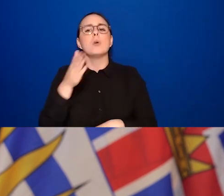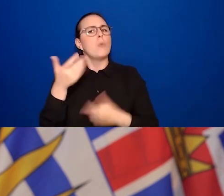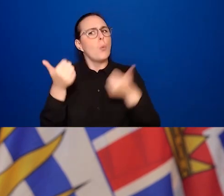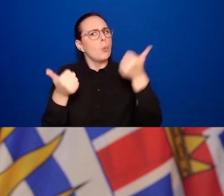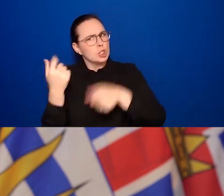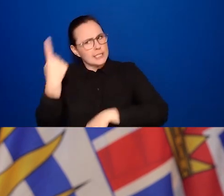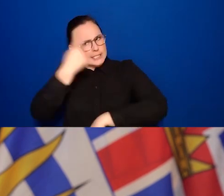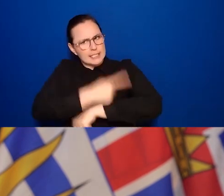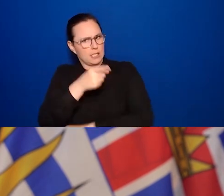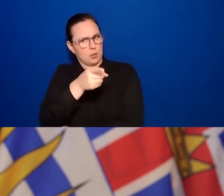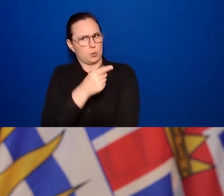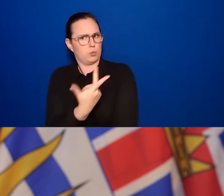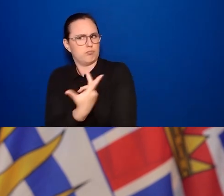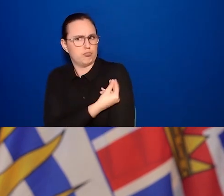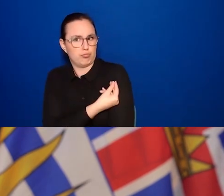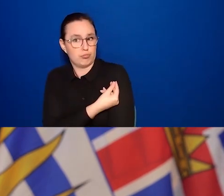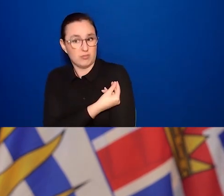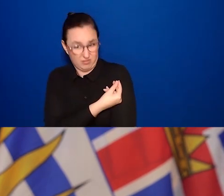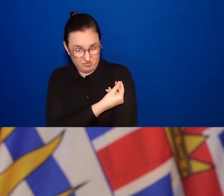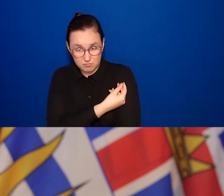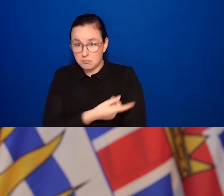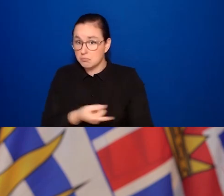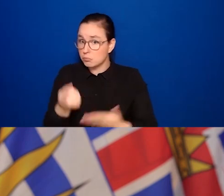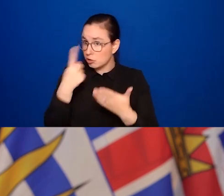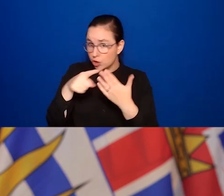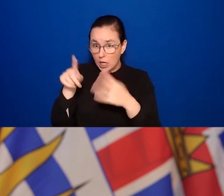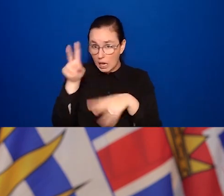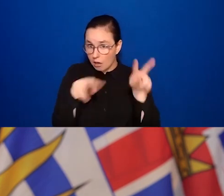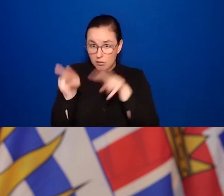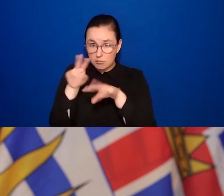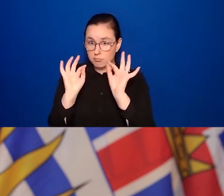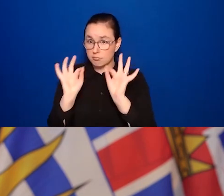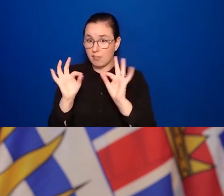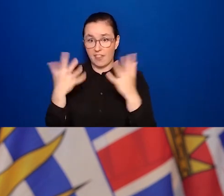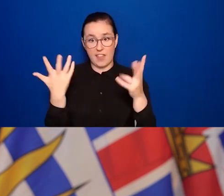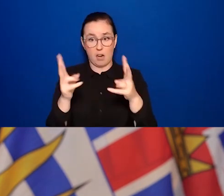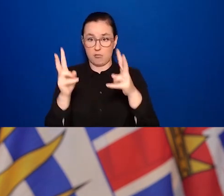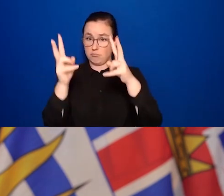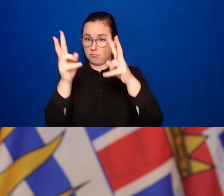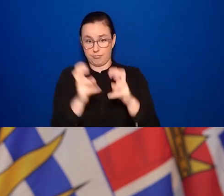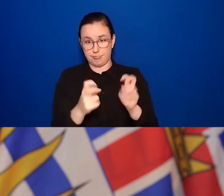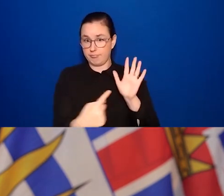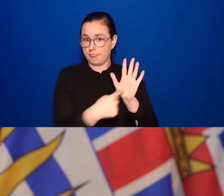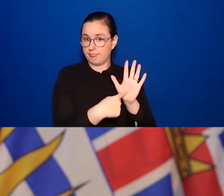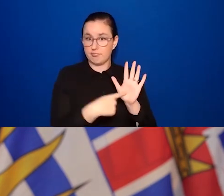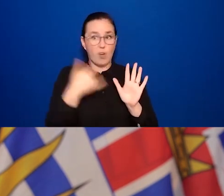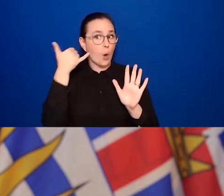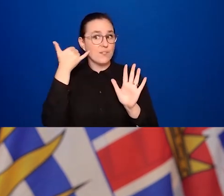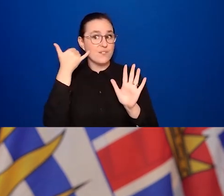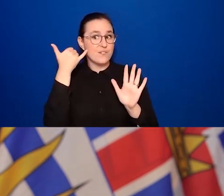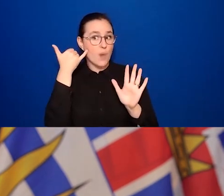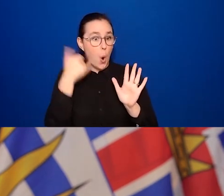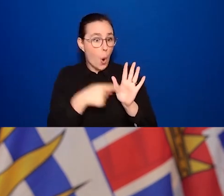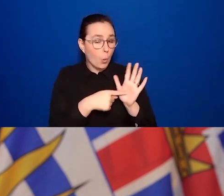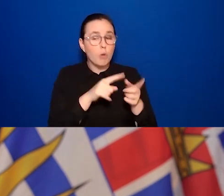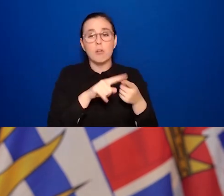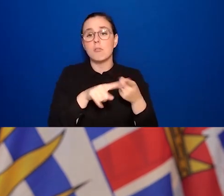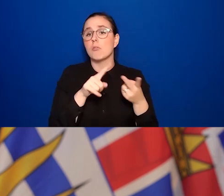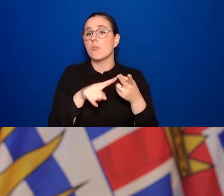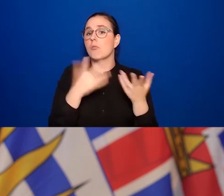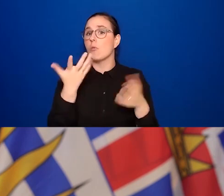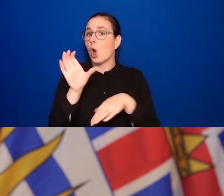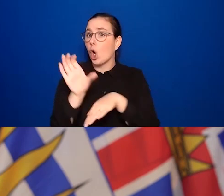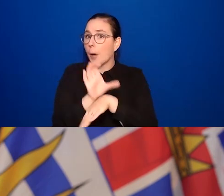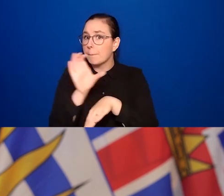you get your BC vaccine card. You can save it to your mobile device. You can save it to your computer. You can print it. You can save it by,